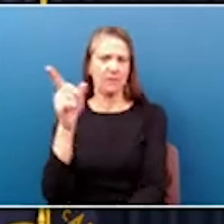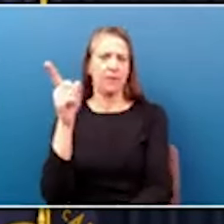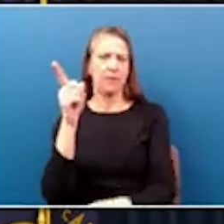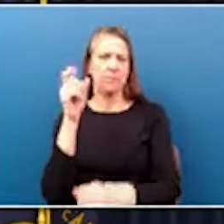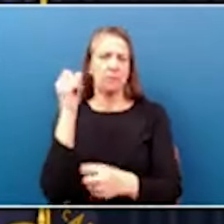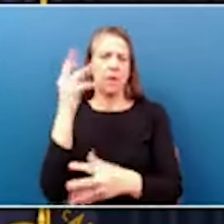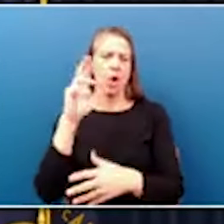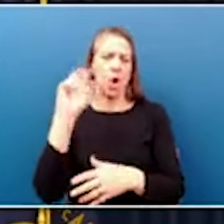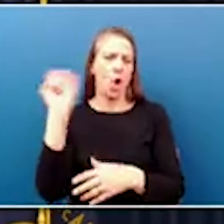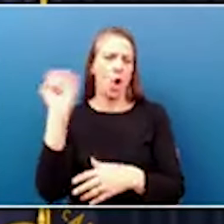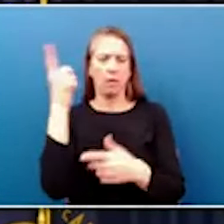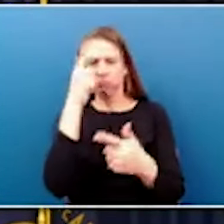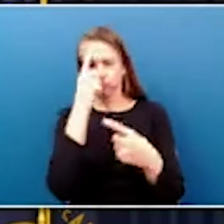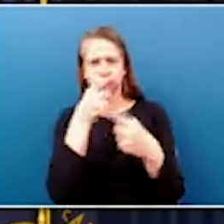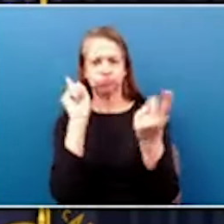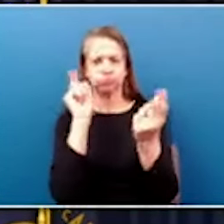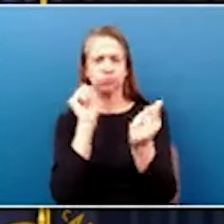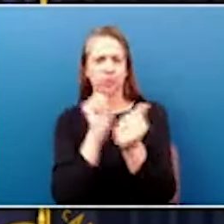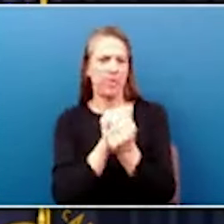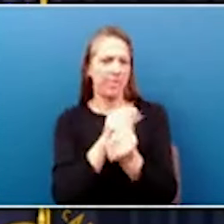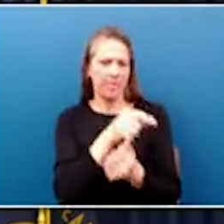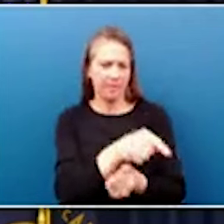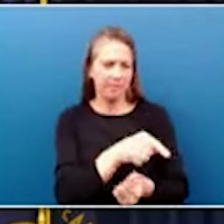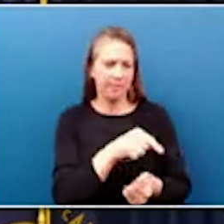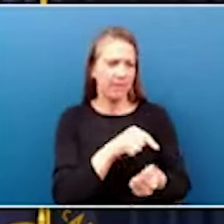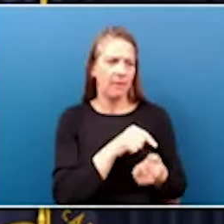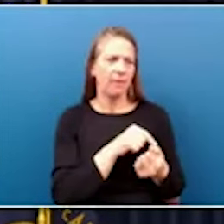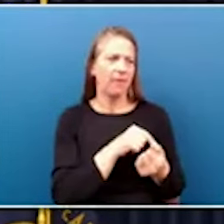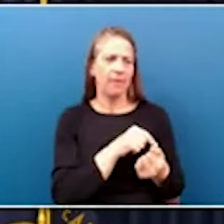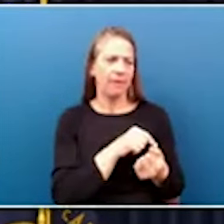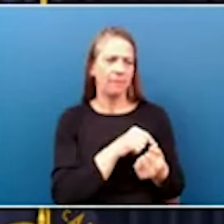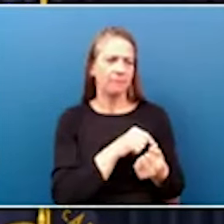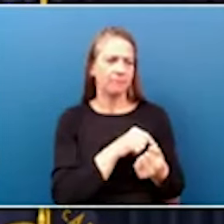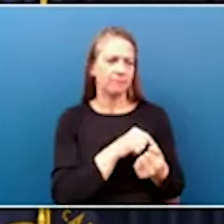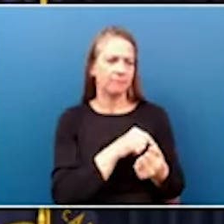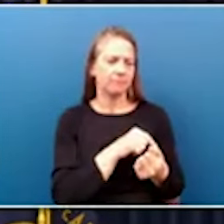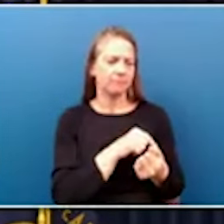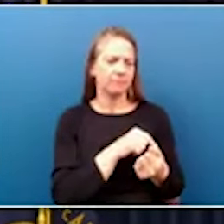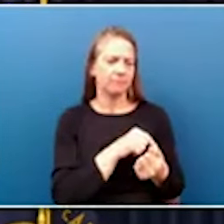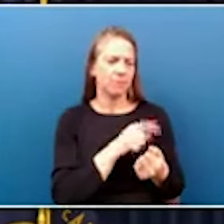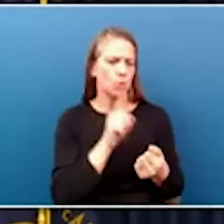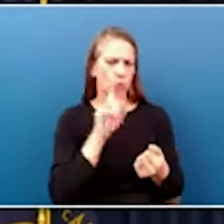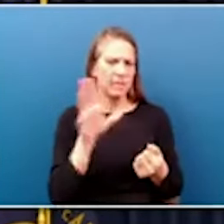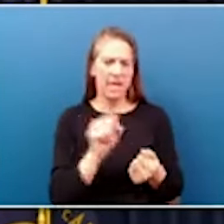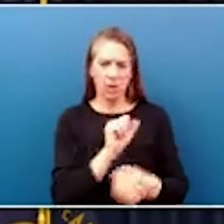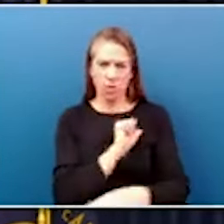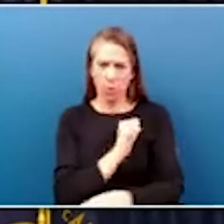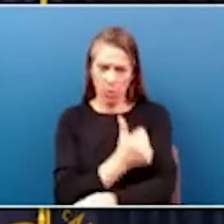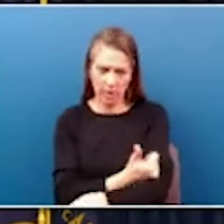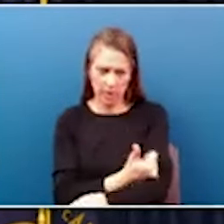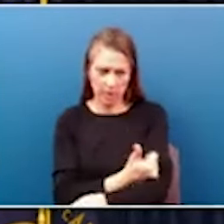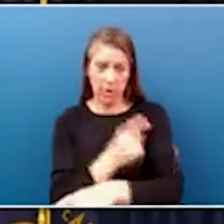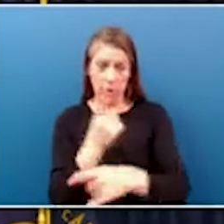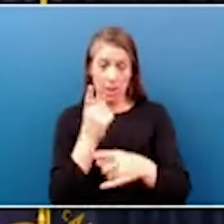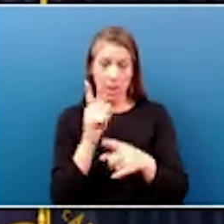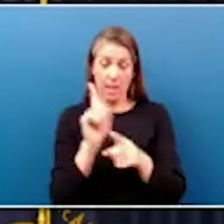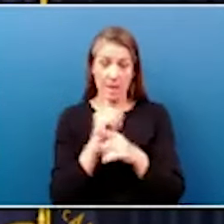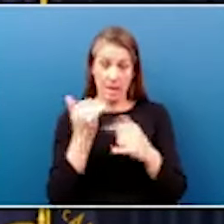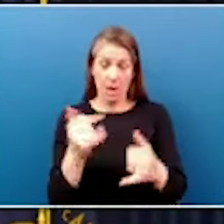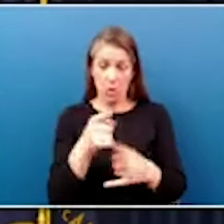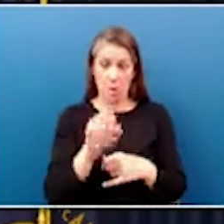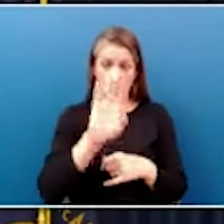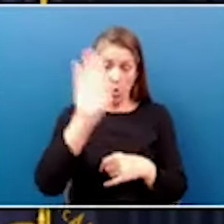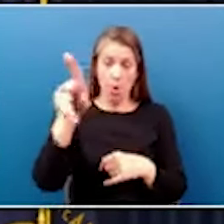of our utilities. It's going to take authority that right now you can go to the public service